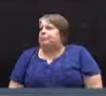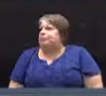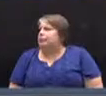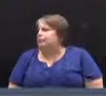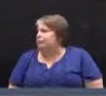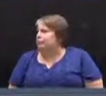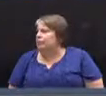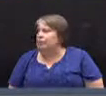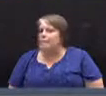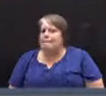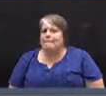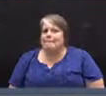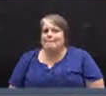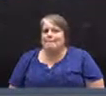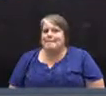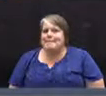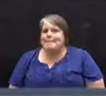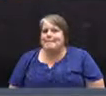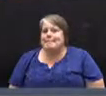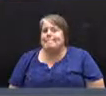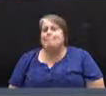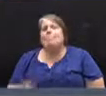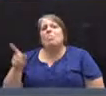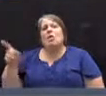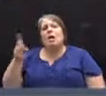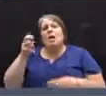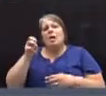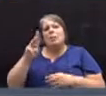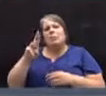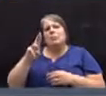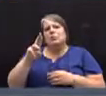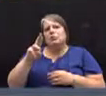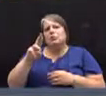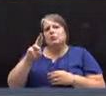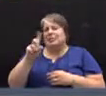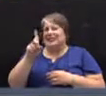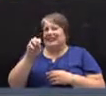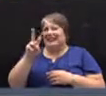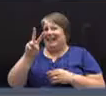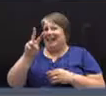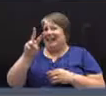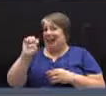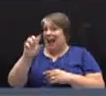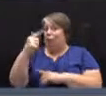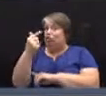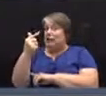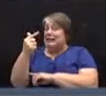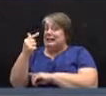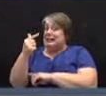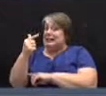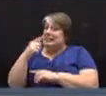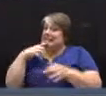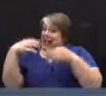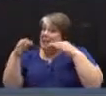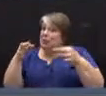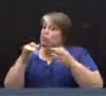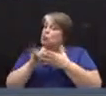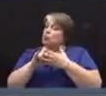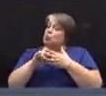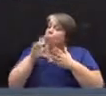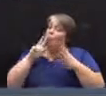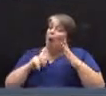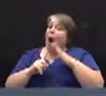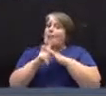Based upon Mr. Gartenstein's explanation, it would appear to the chair that any